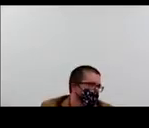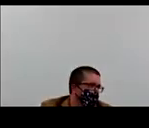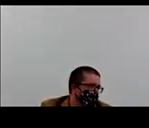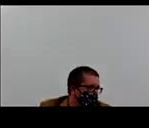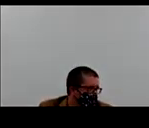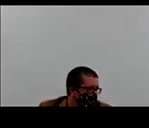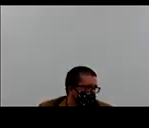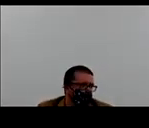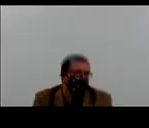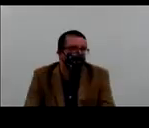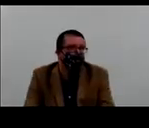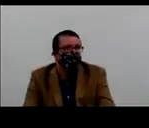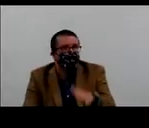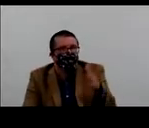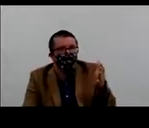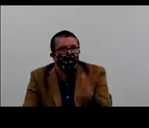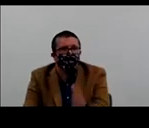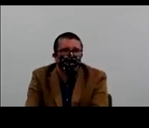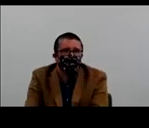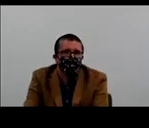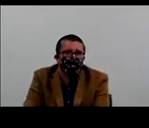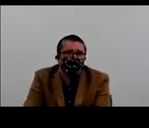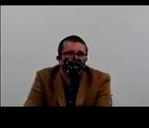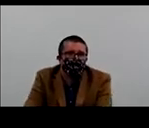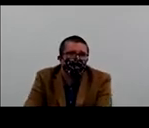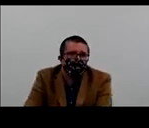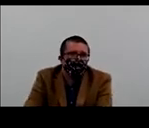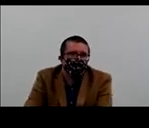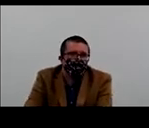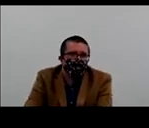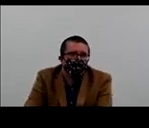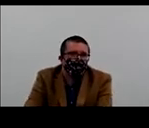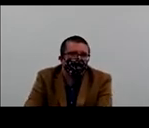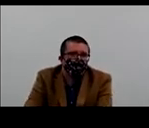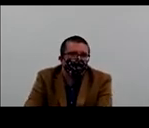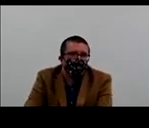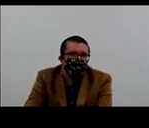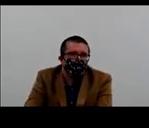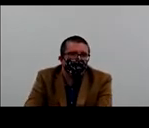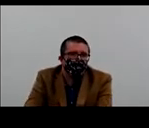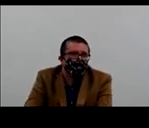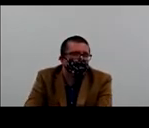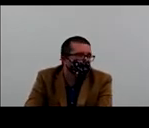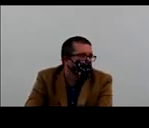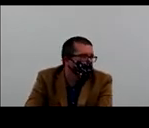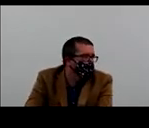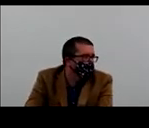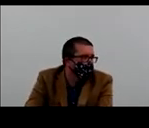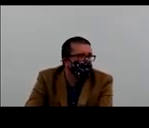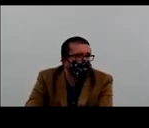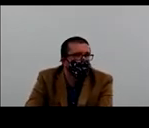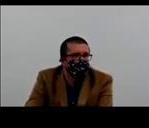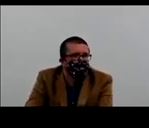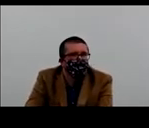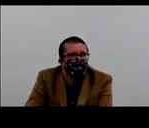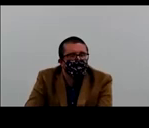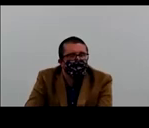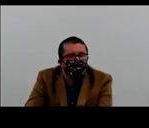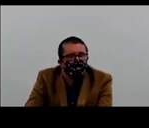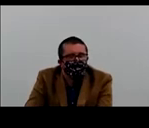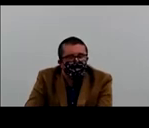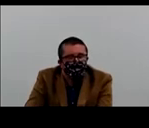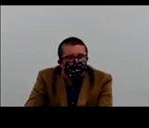different levels. So it'll be very interesting to see if that pans out in terms of being a therapeutic option. Okay.